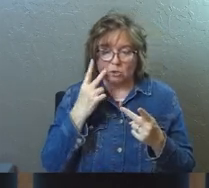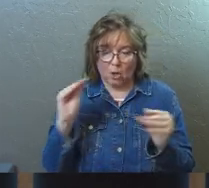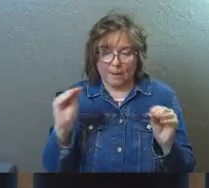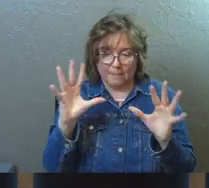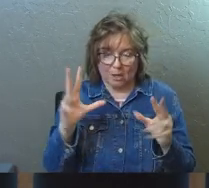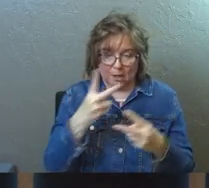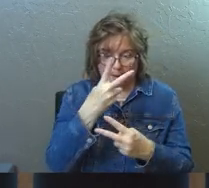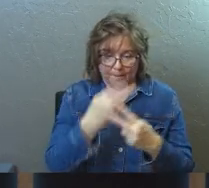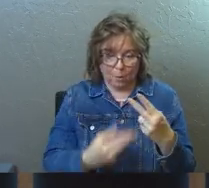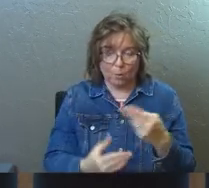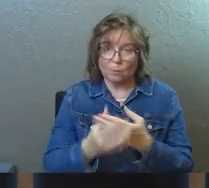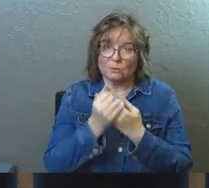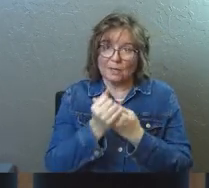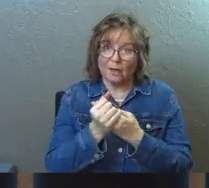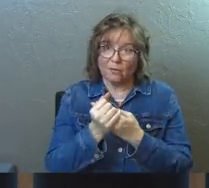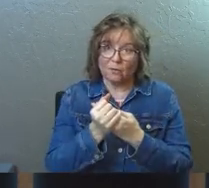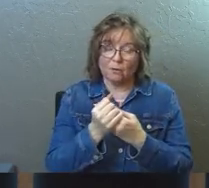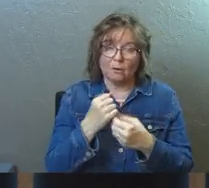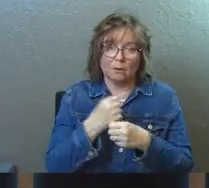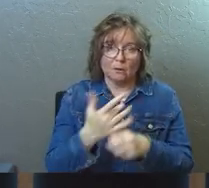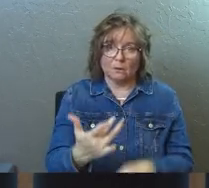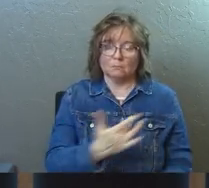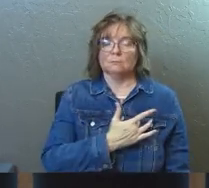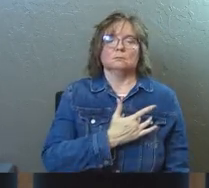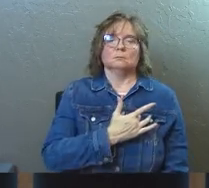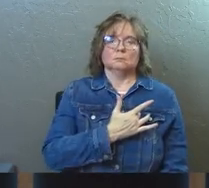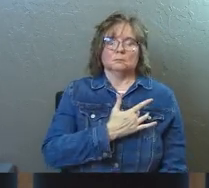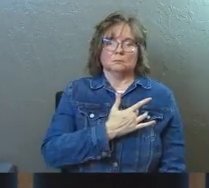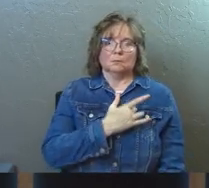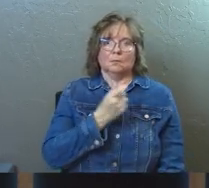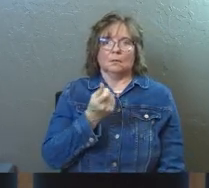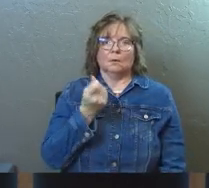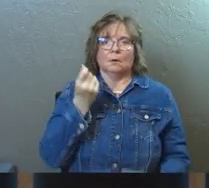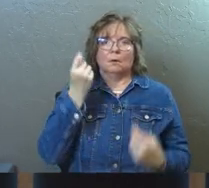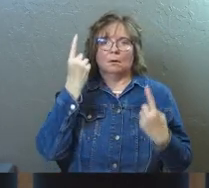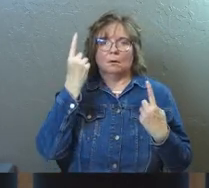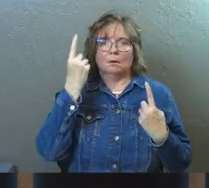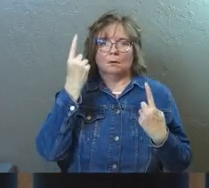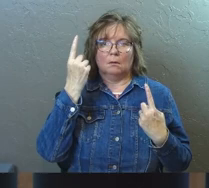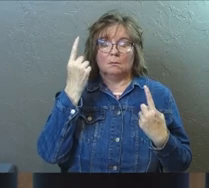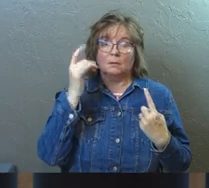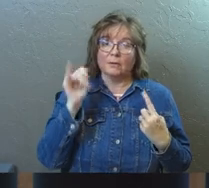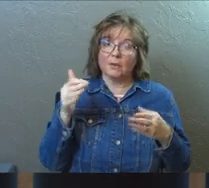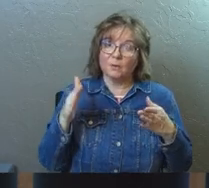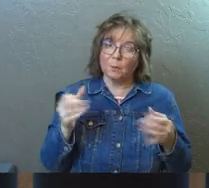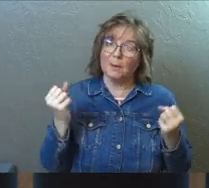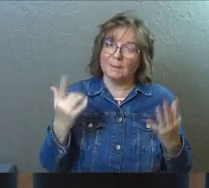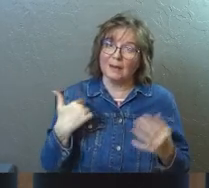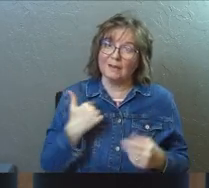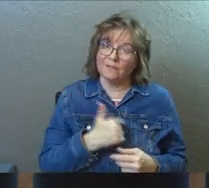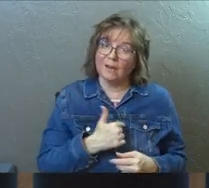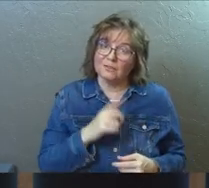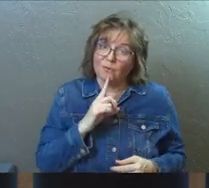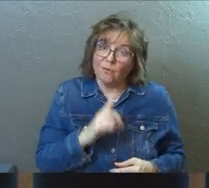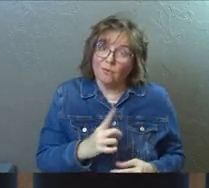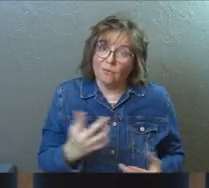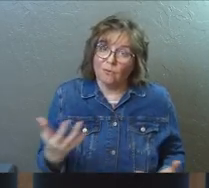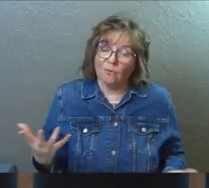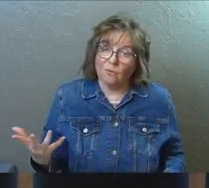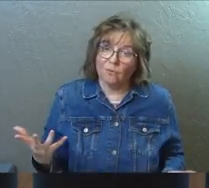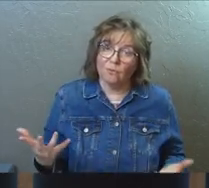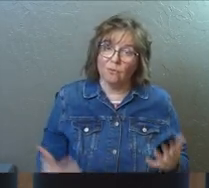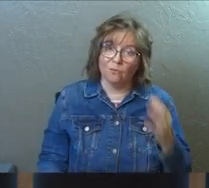combination of those two things pierced through to my heart. Amen. And that's the way many of us are.